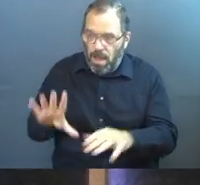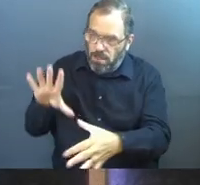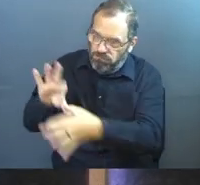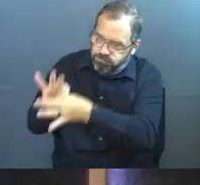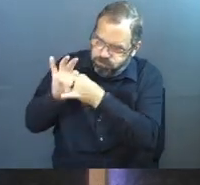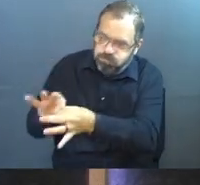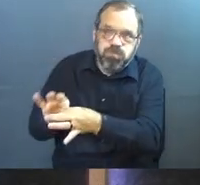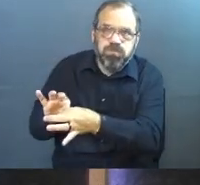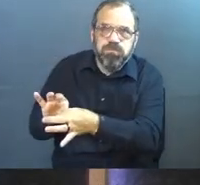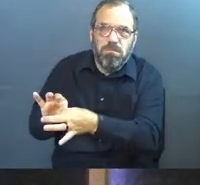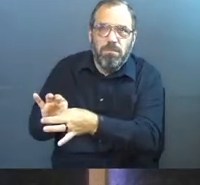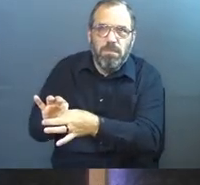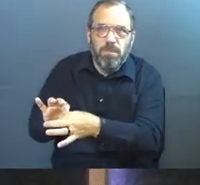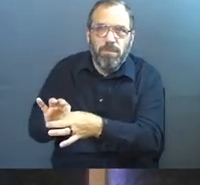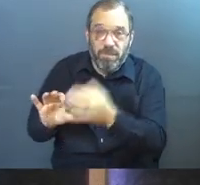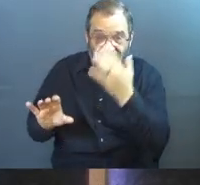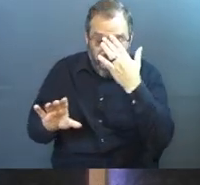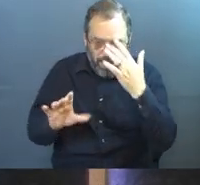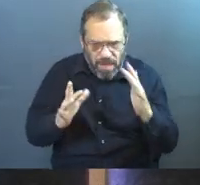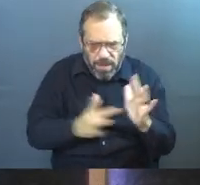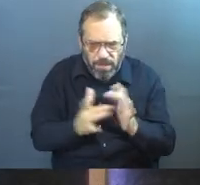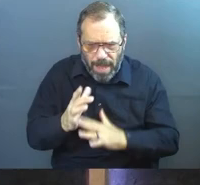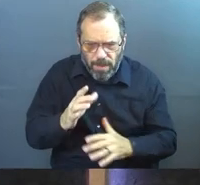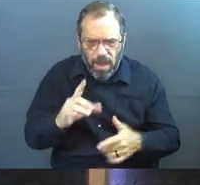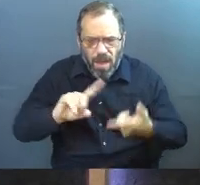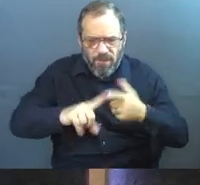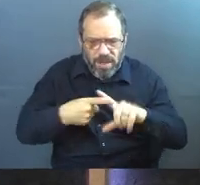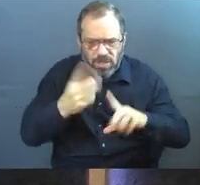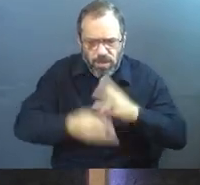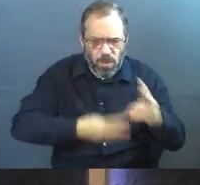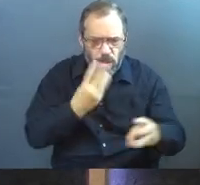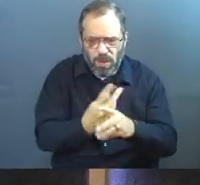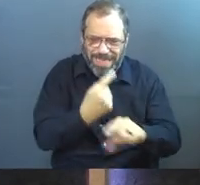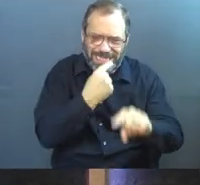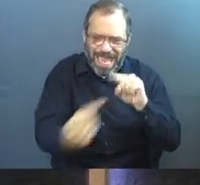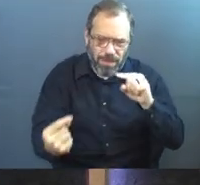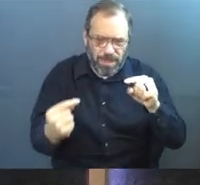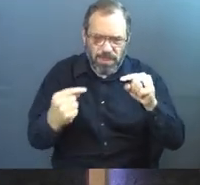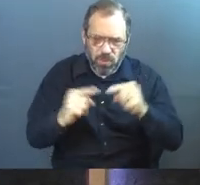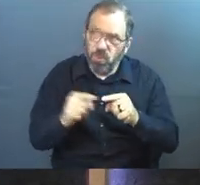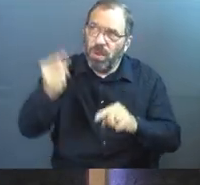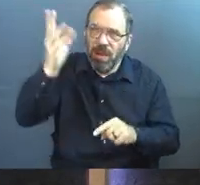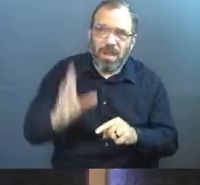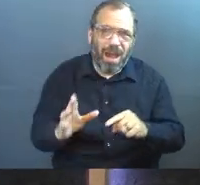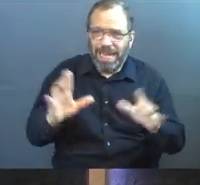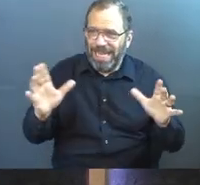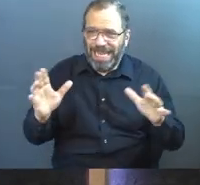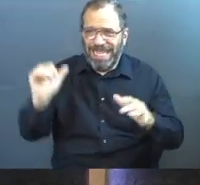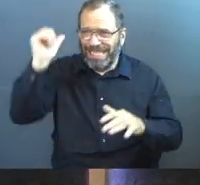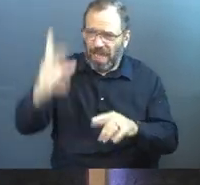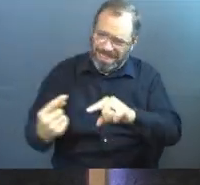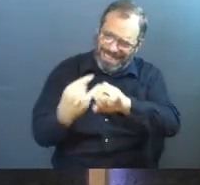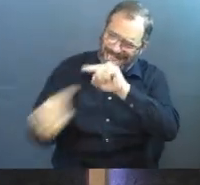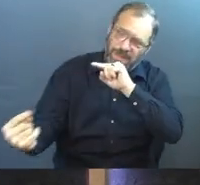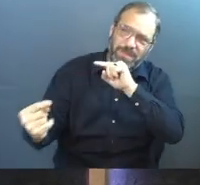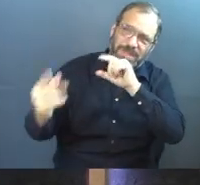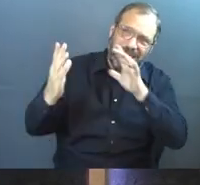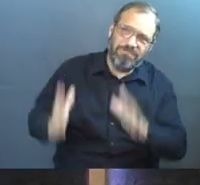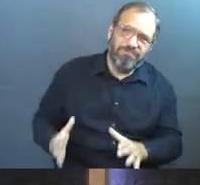belong to it. It says in another place in scripture, friendship with the world is enmity toward God. It's being God's enemy.